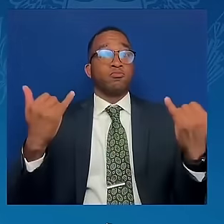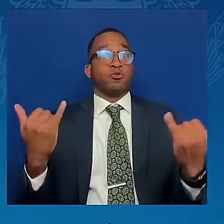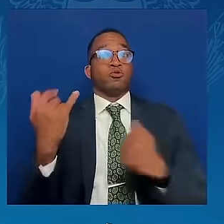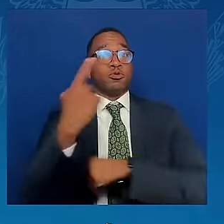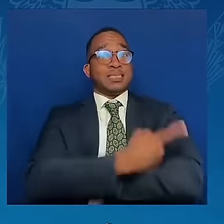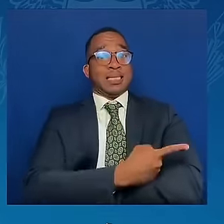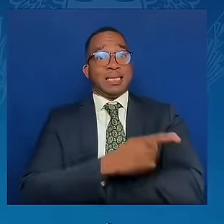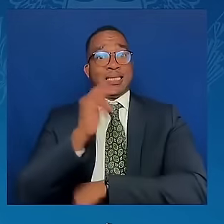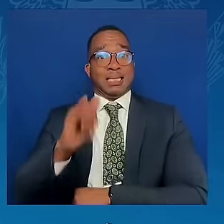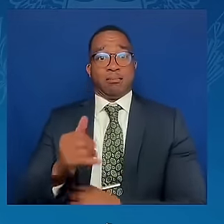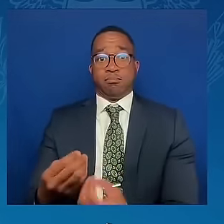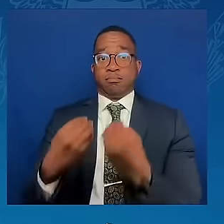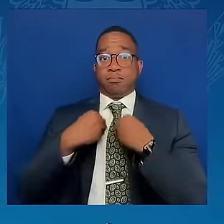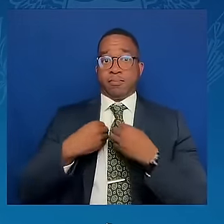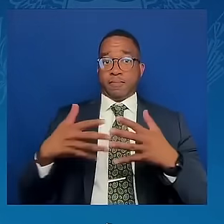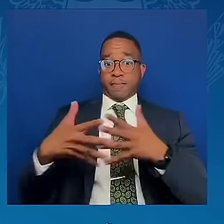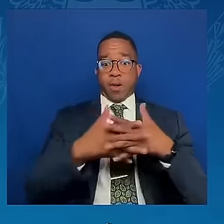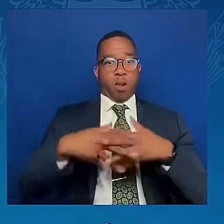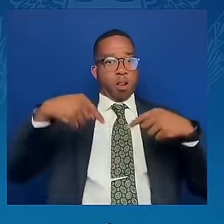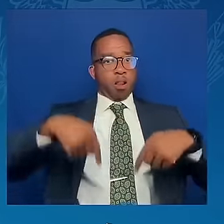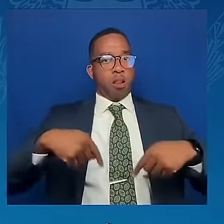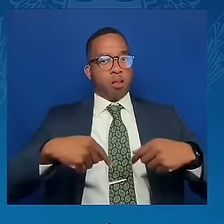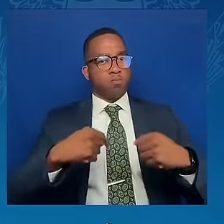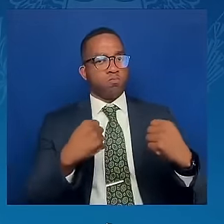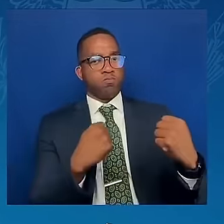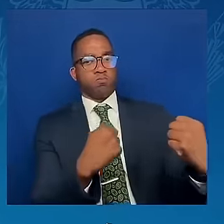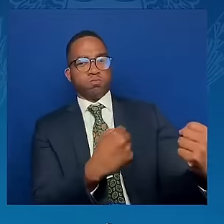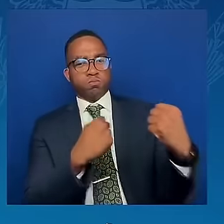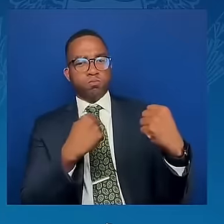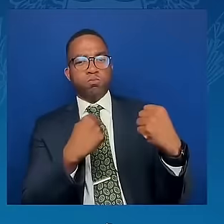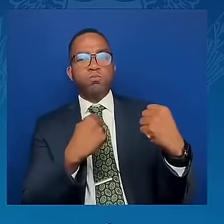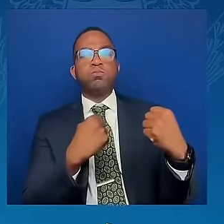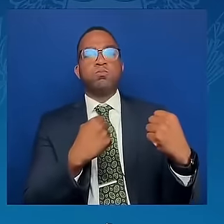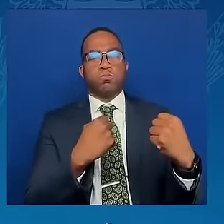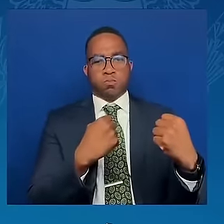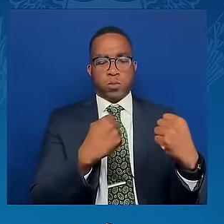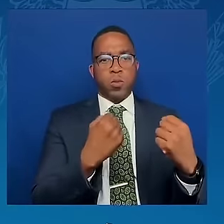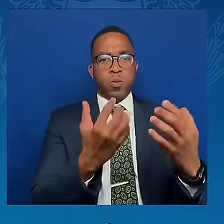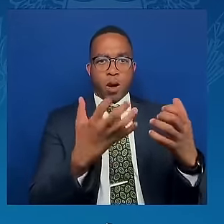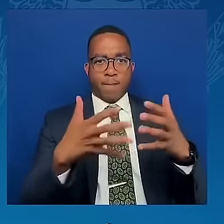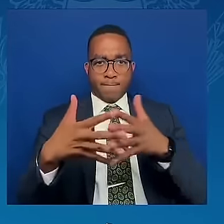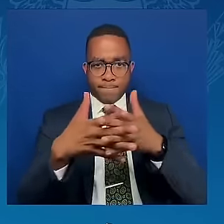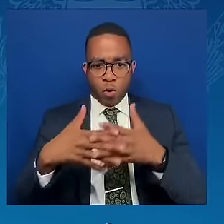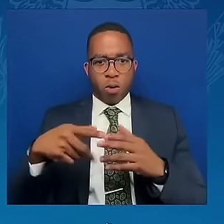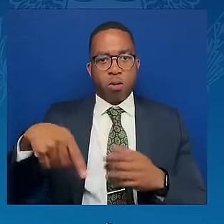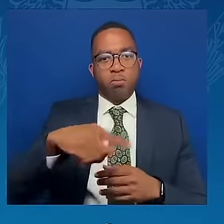Americans safe. And this approach bolsters global stability.